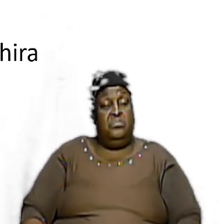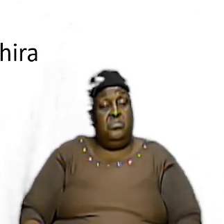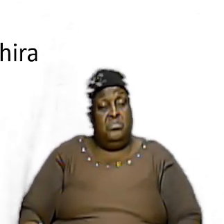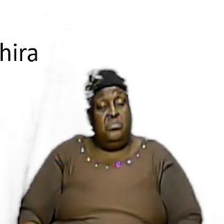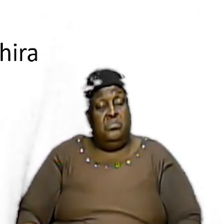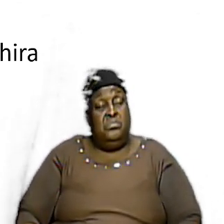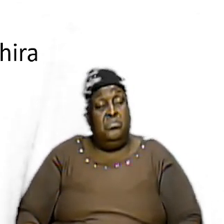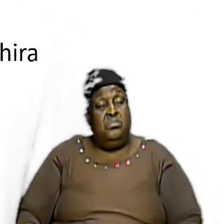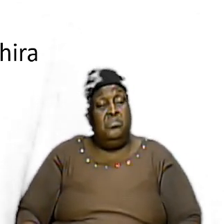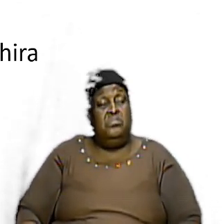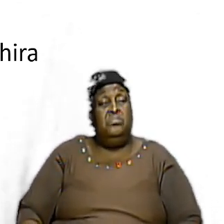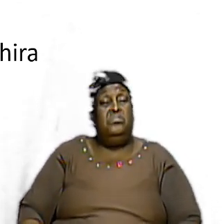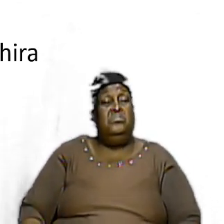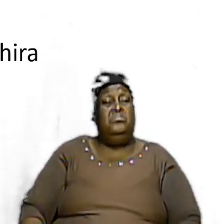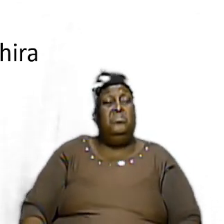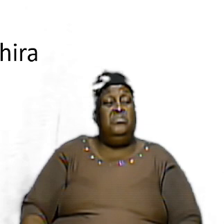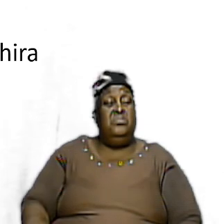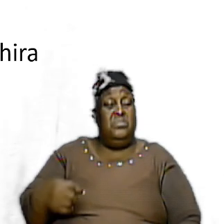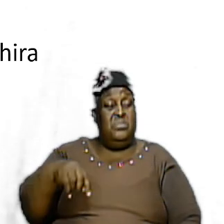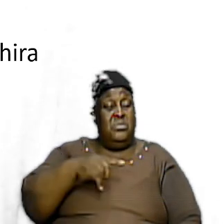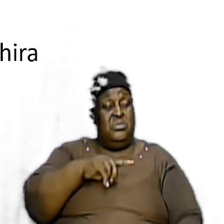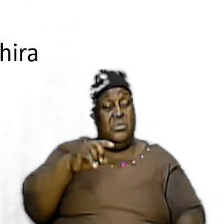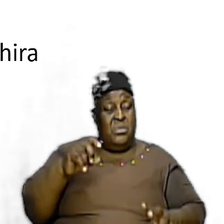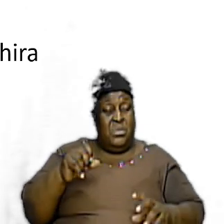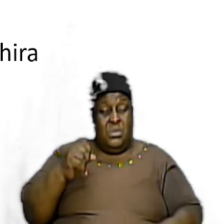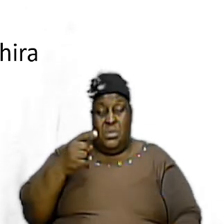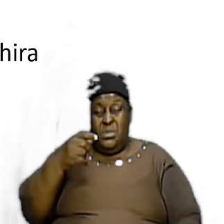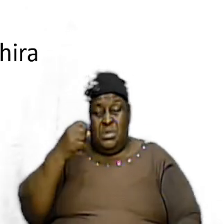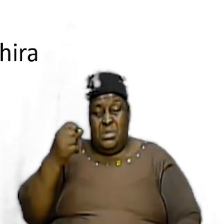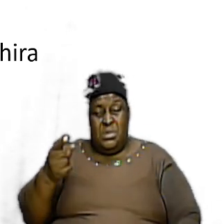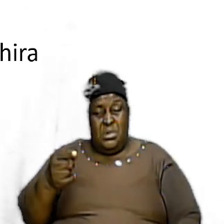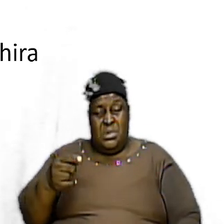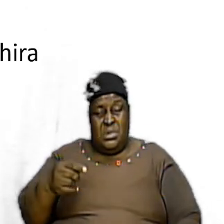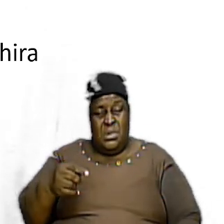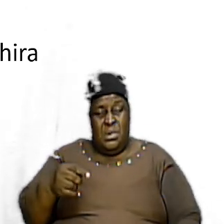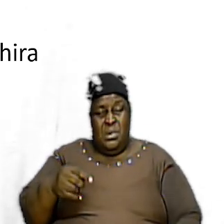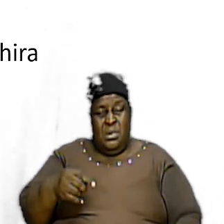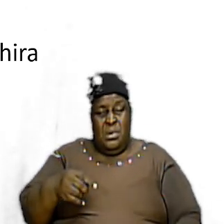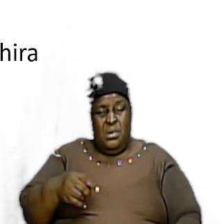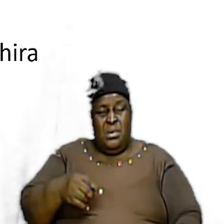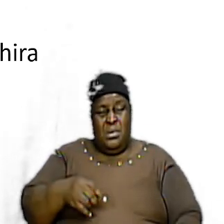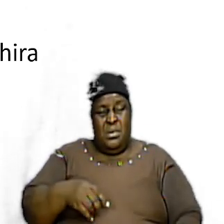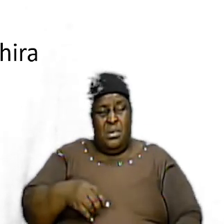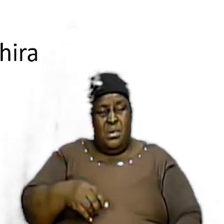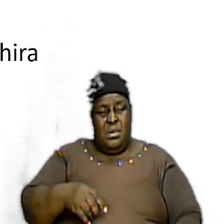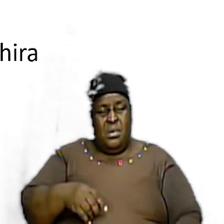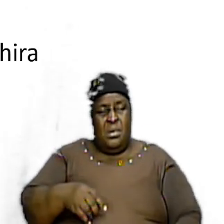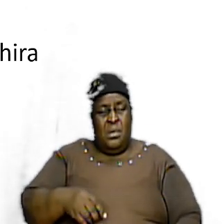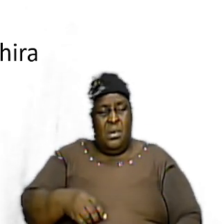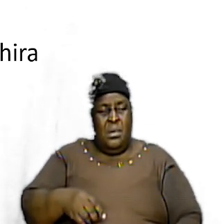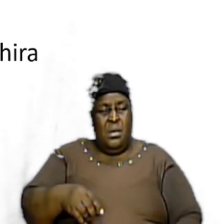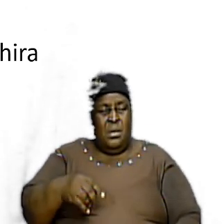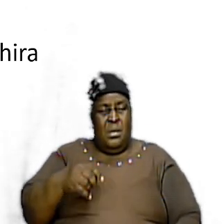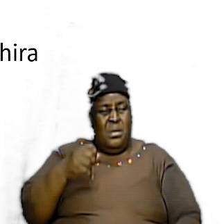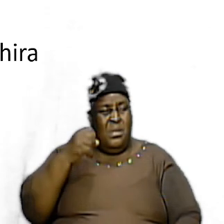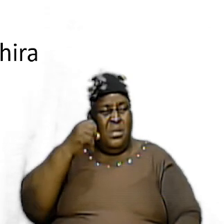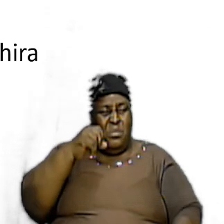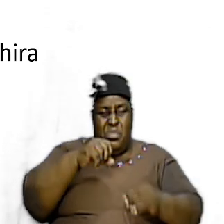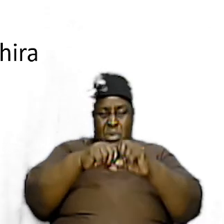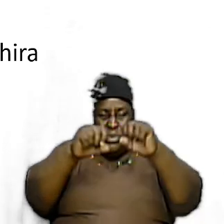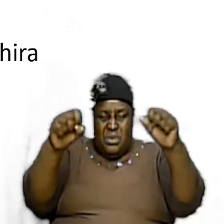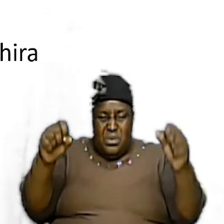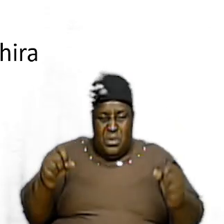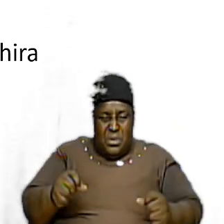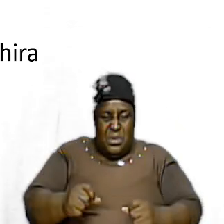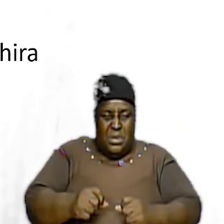one here from each so that we can understand that when God gives the pattern that when God sets